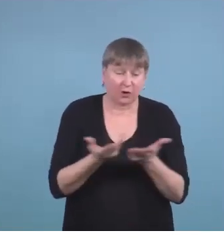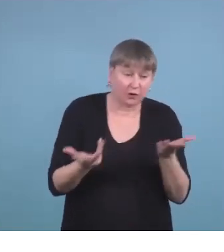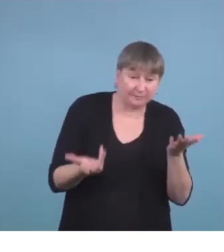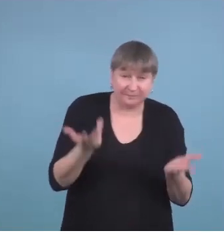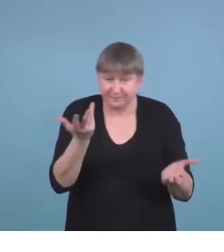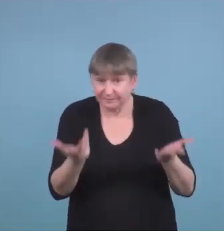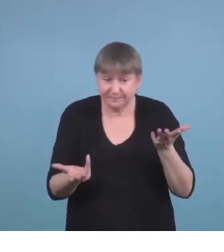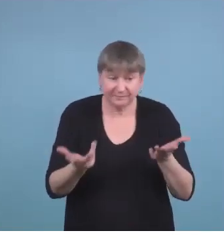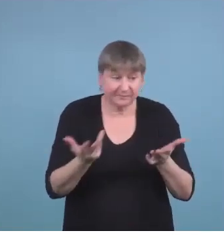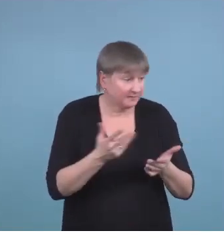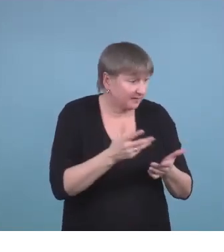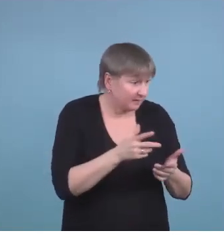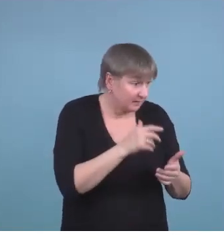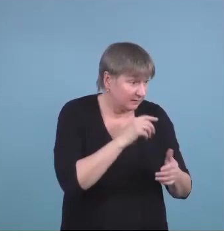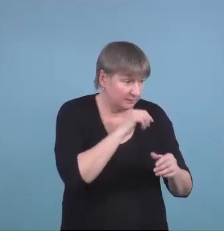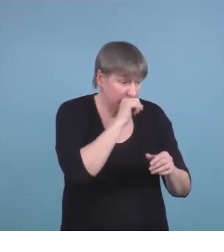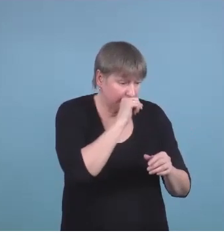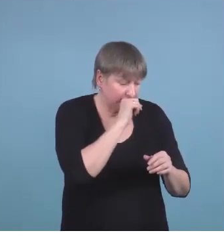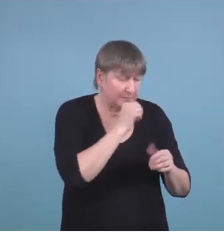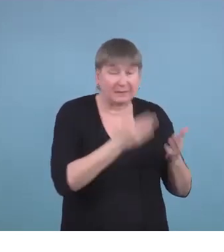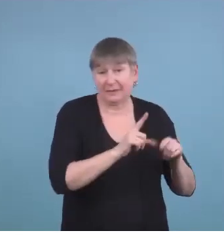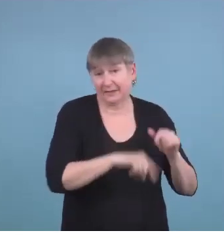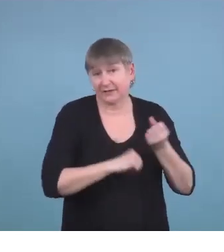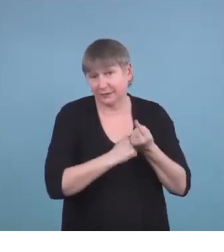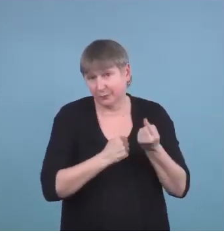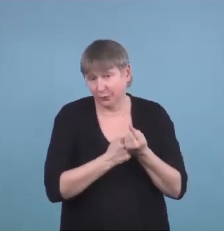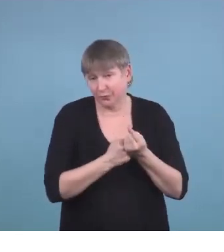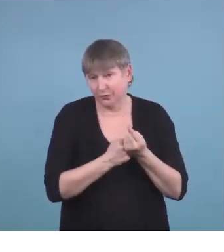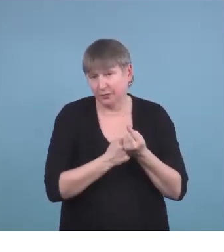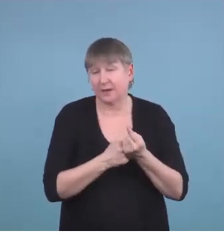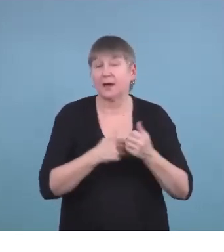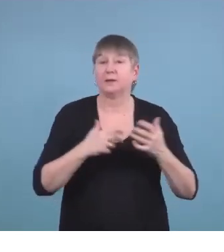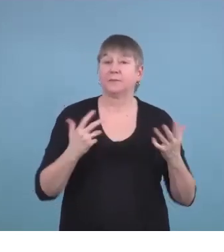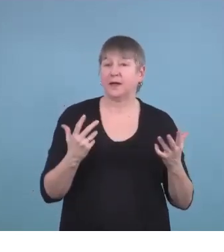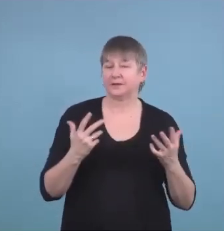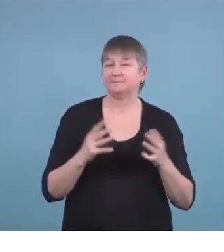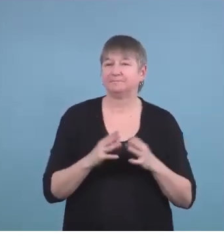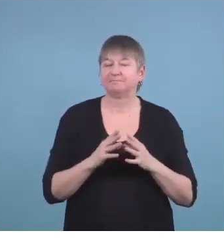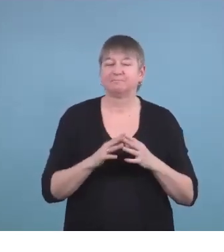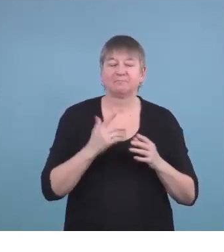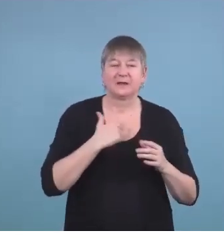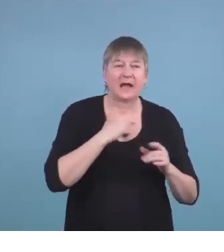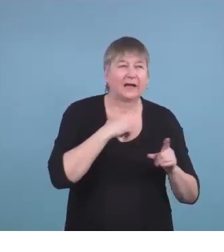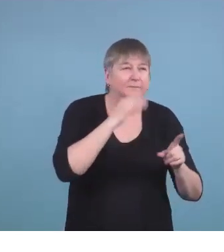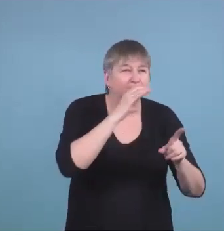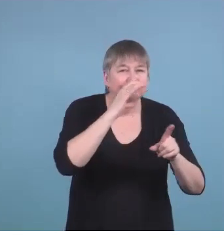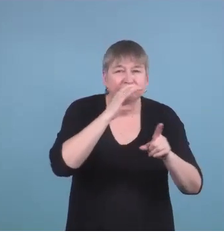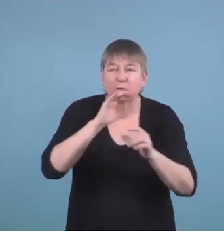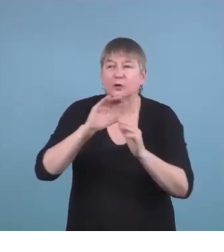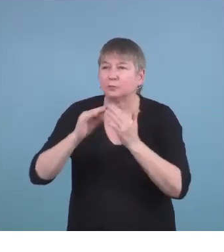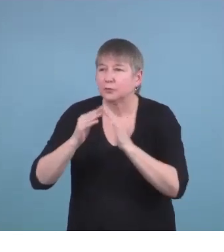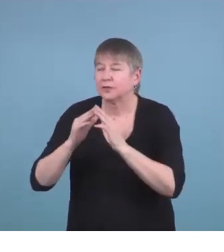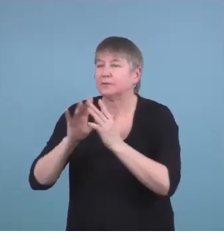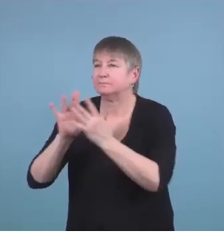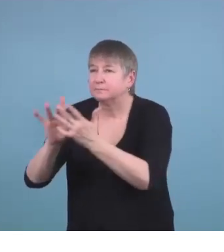might not be able to support us but as I search through the community and make more and more contacts